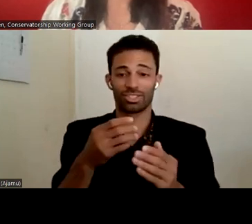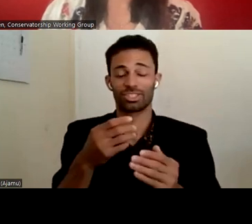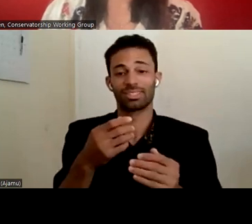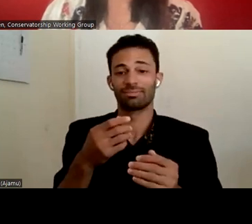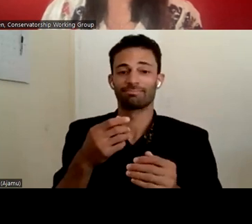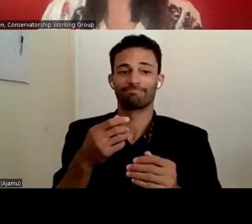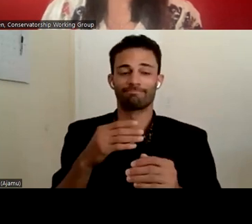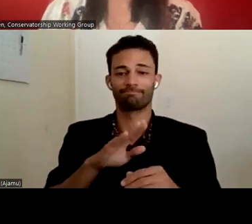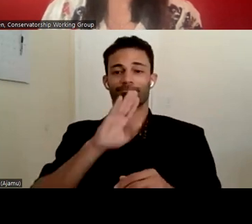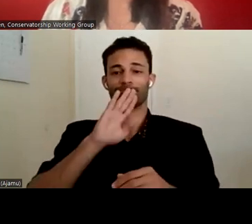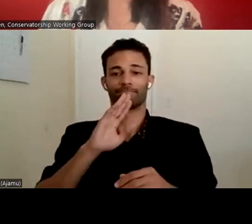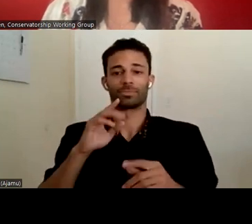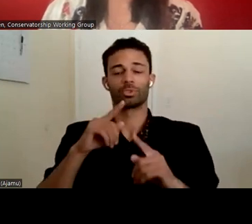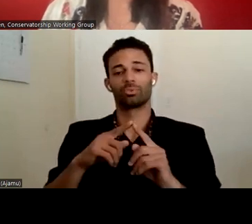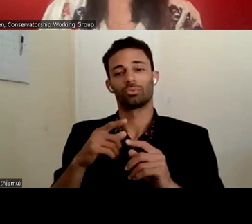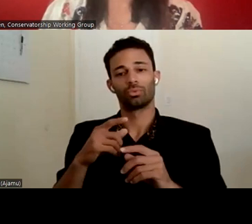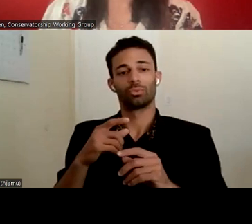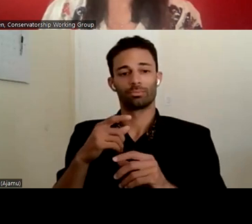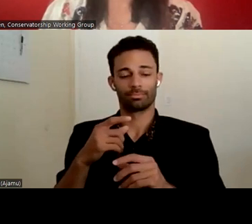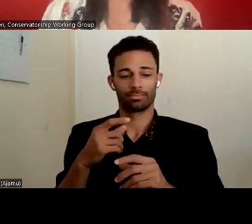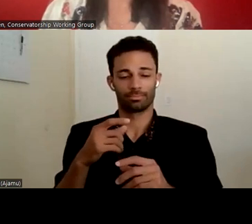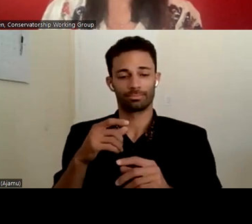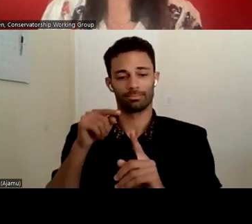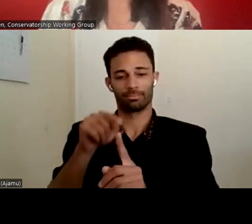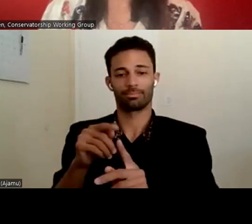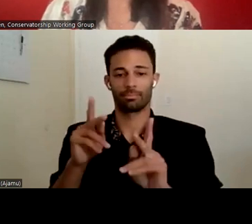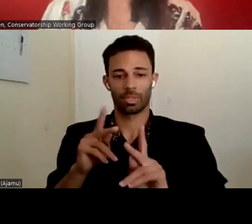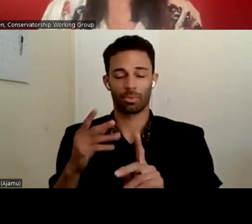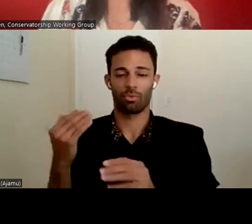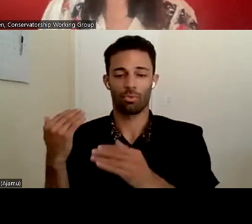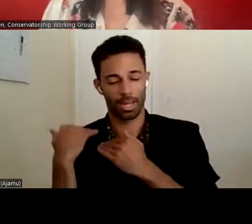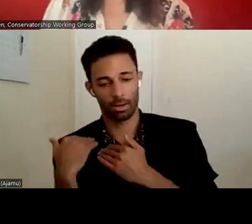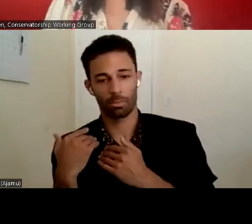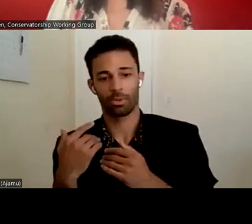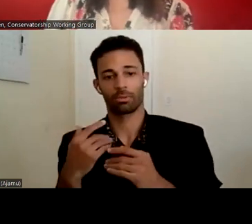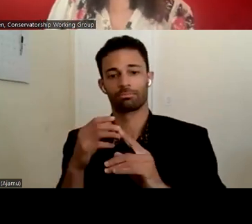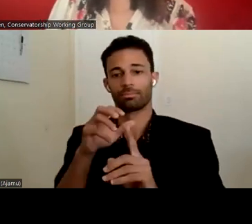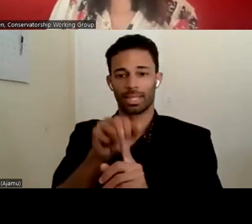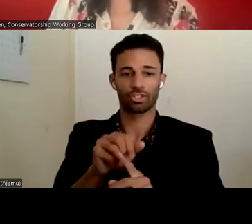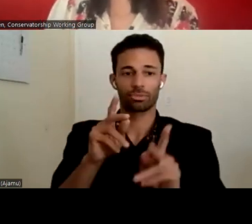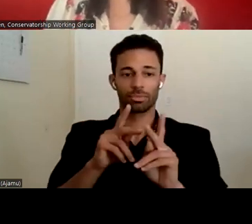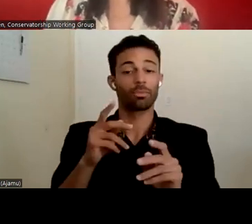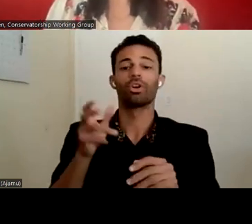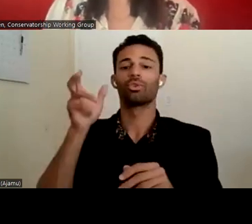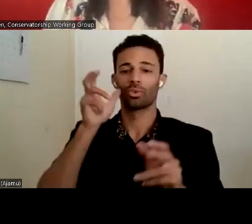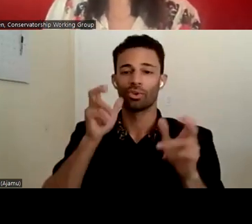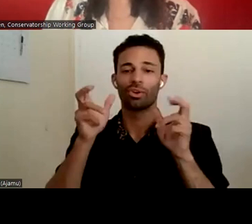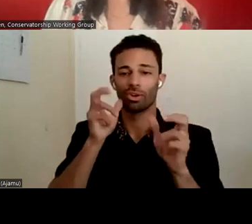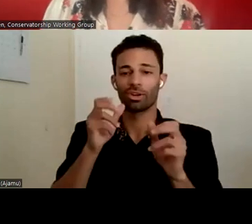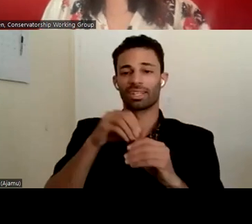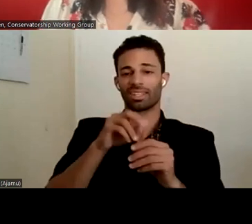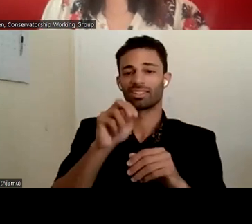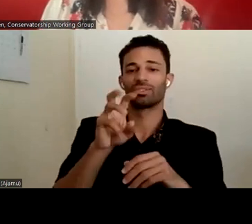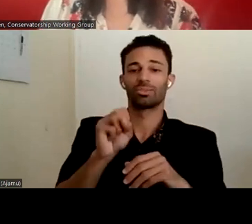accountable. And that's how you get these horrible scenarios we hear about in the news where someone that had a history that no one knew about was still